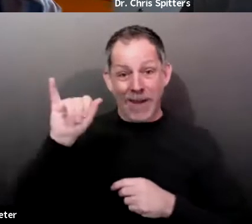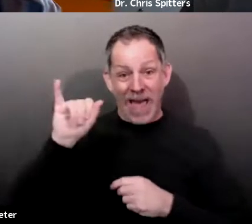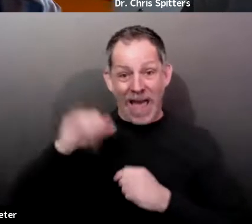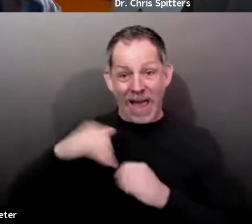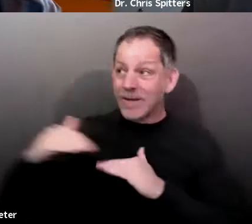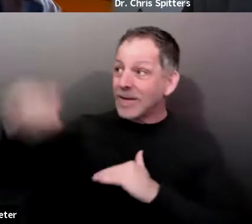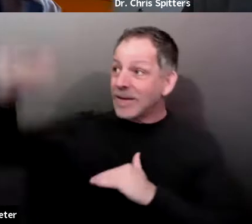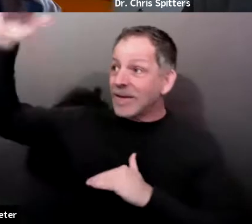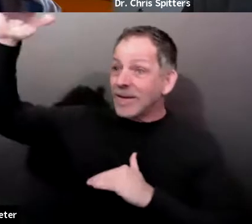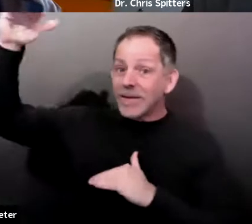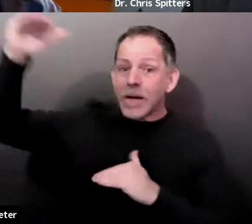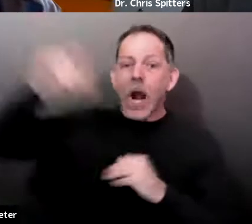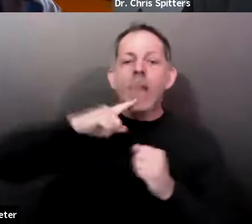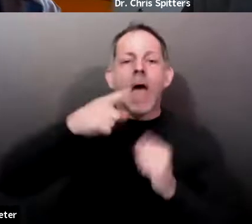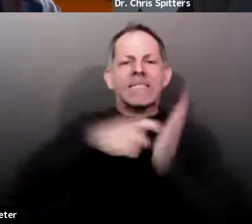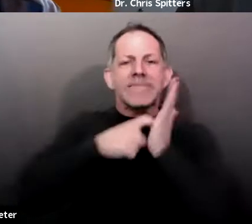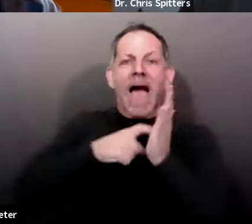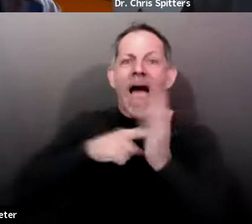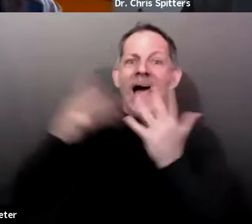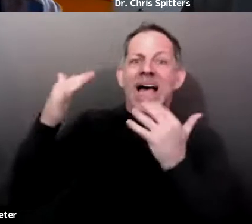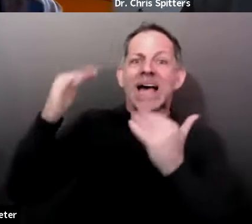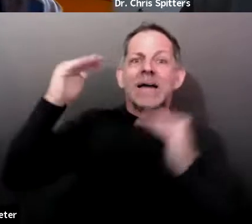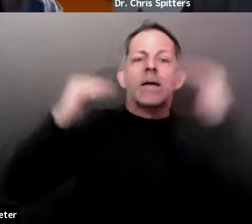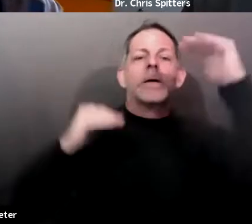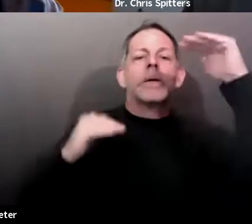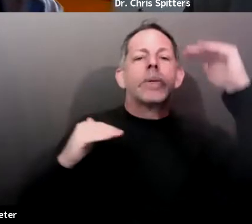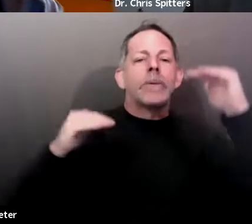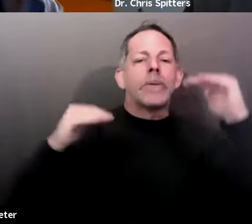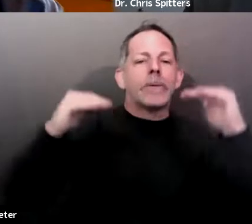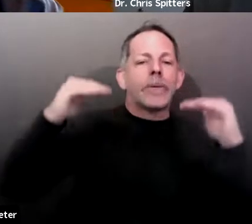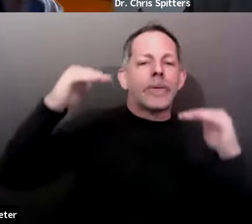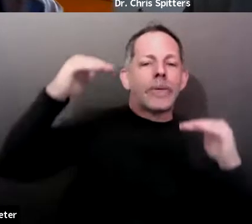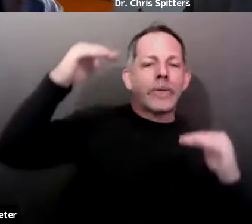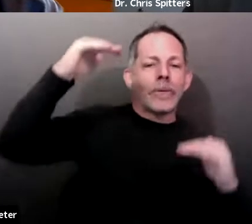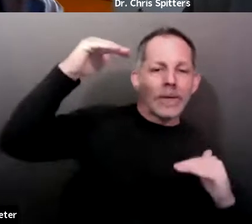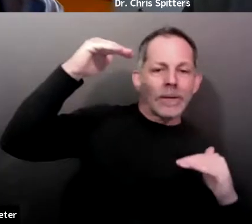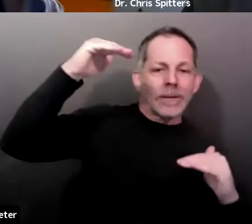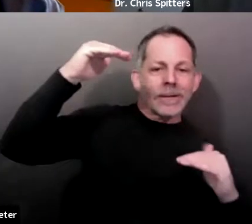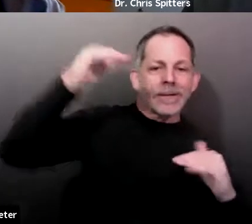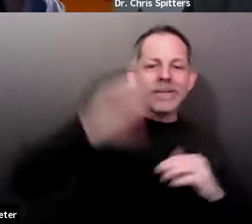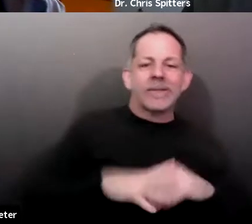become less, uh, frustrating for people as time moves ahead.